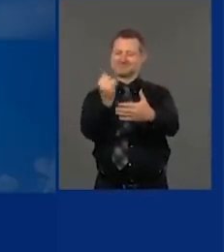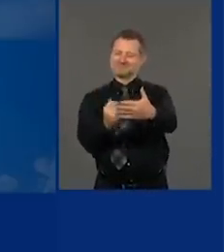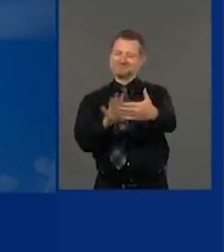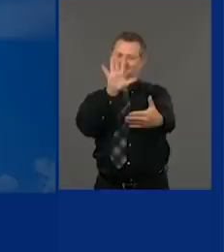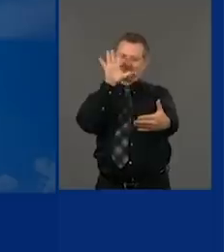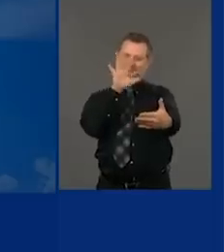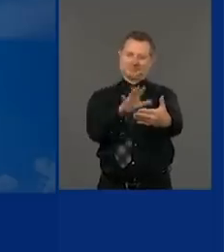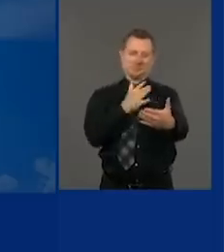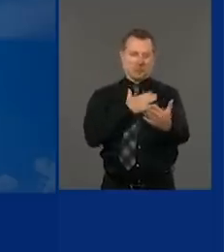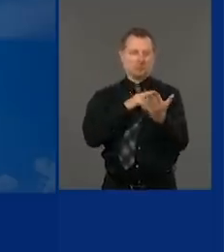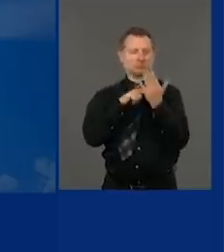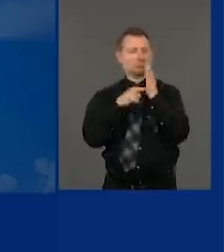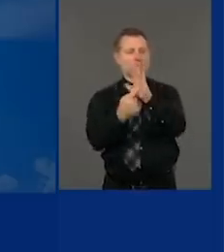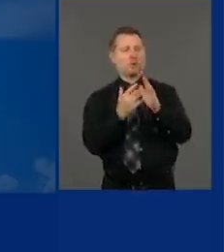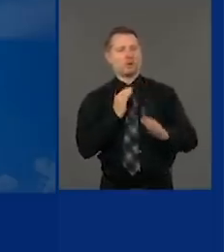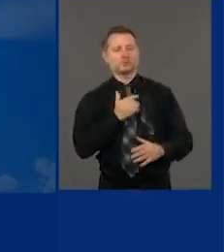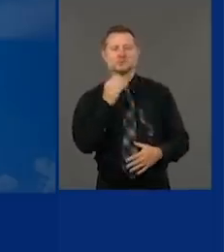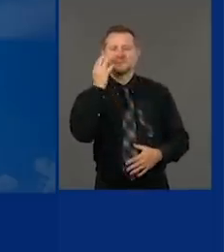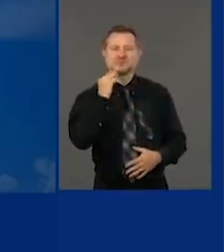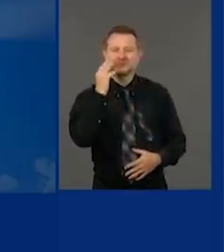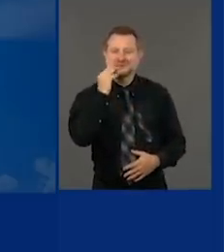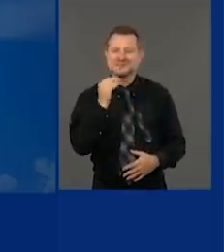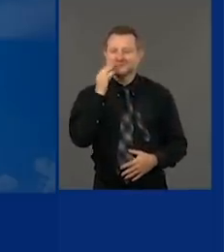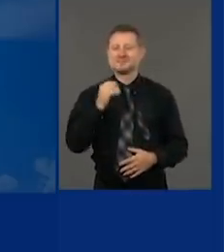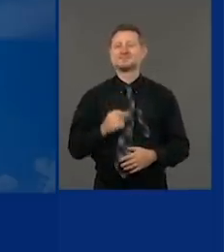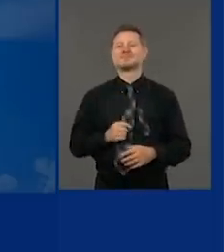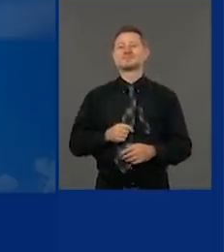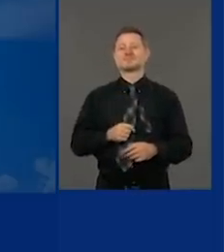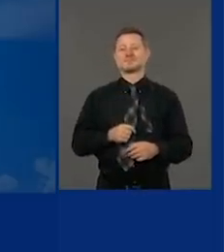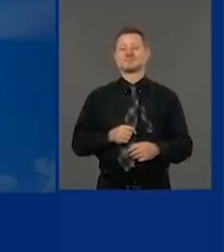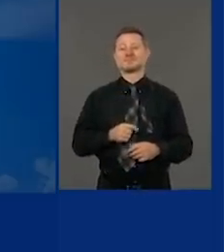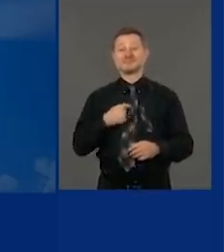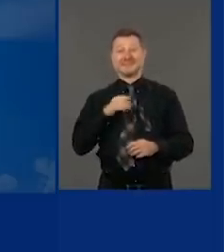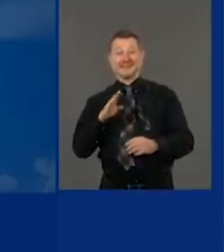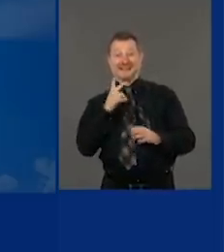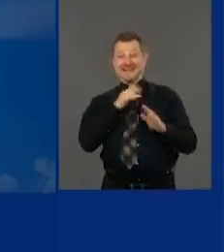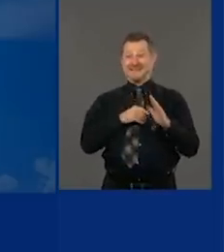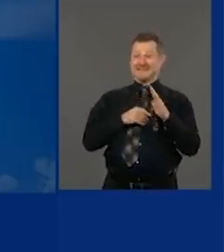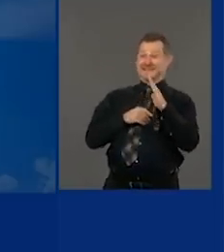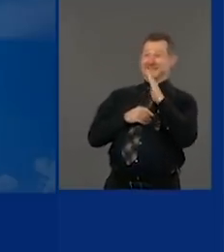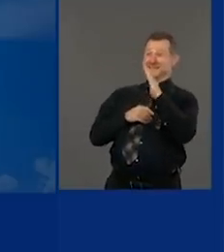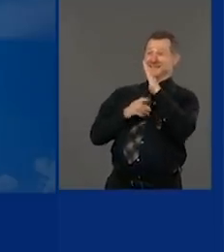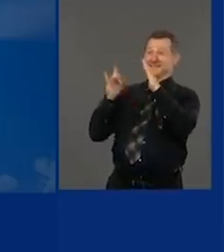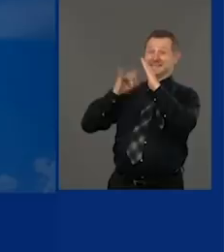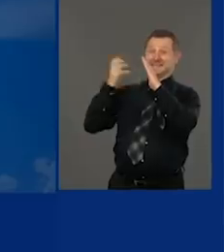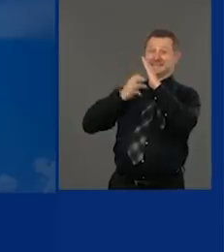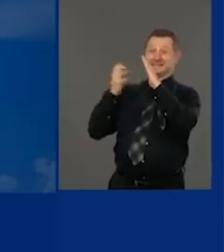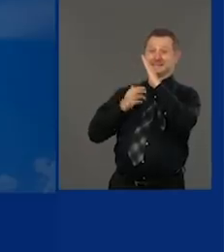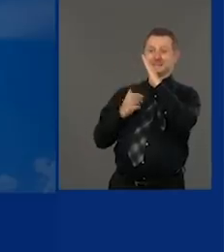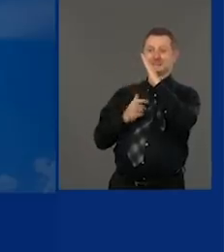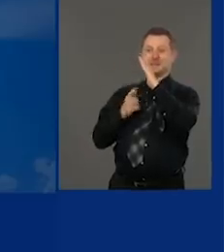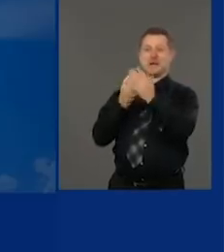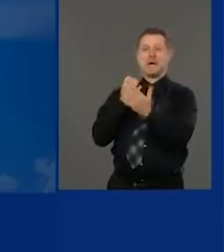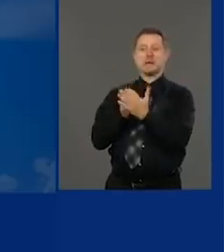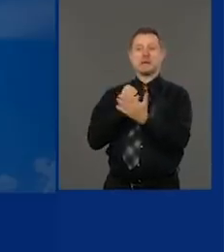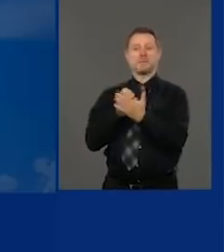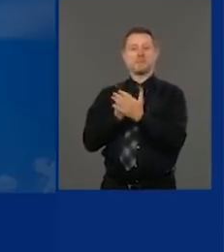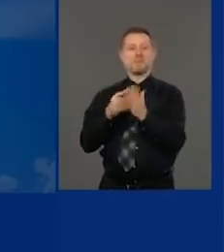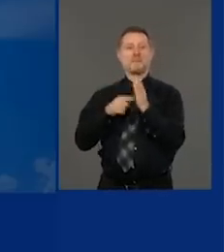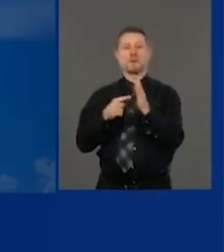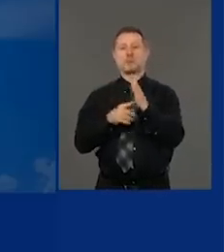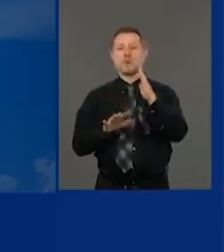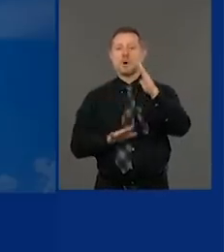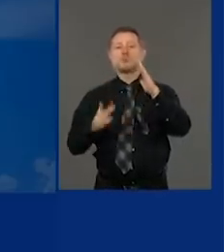on. That big arrow that goes right up through it. That was the economic models, right?